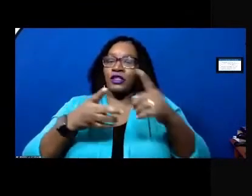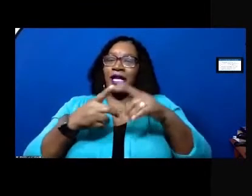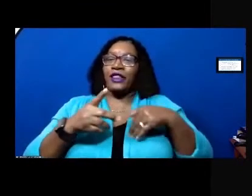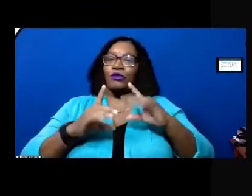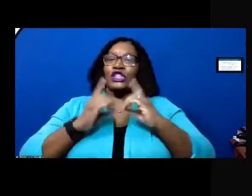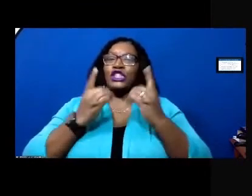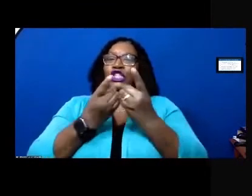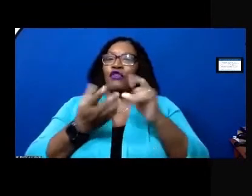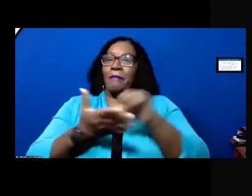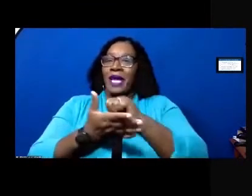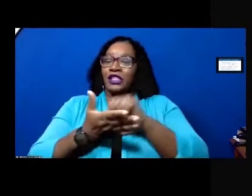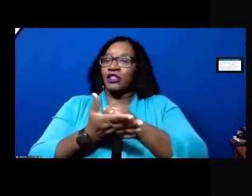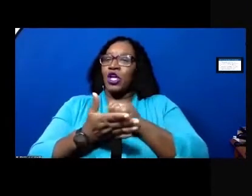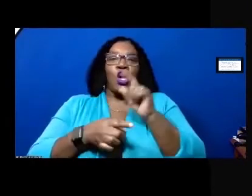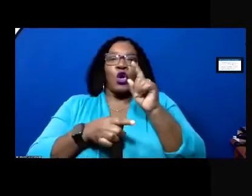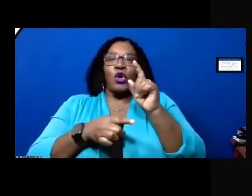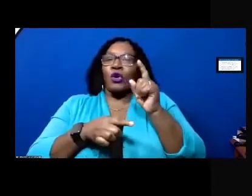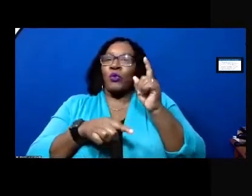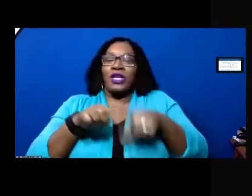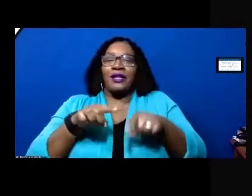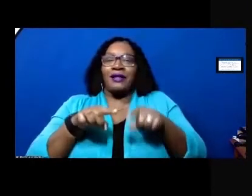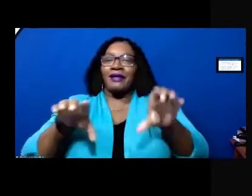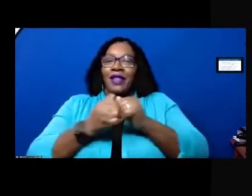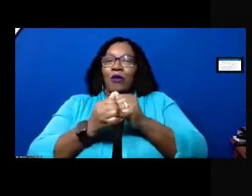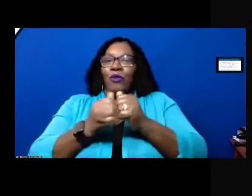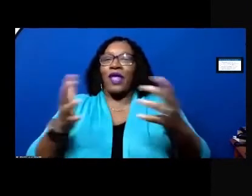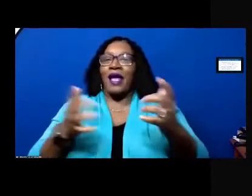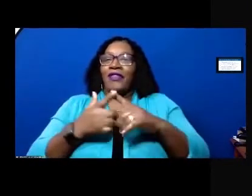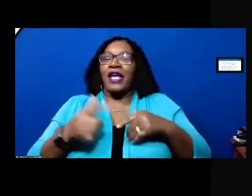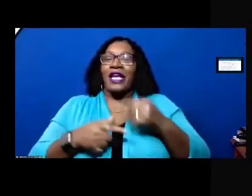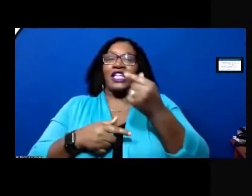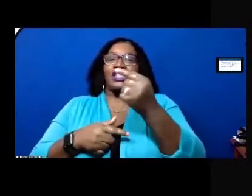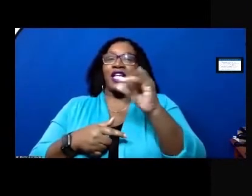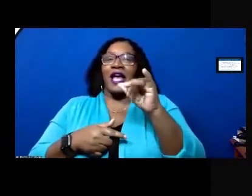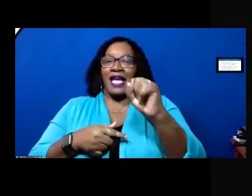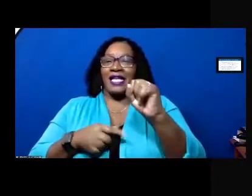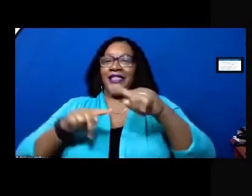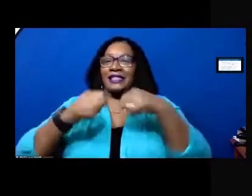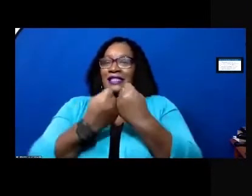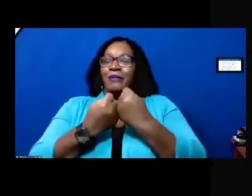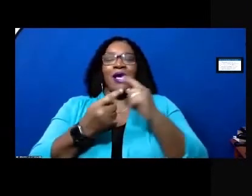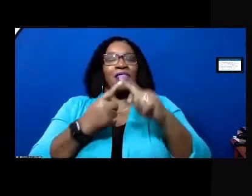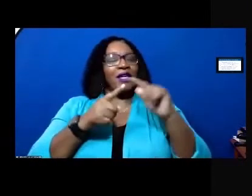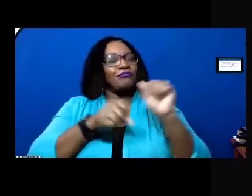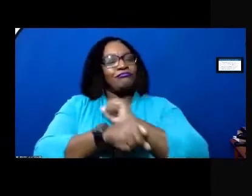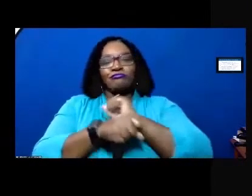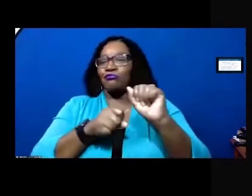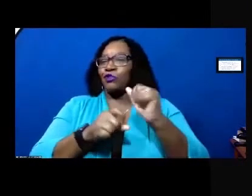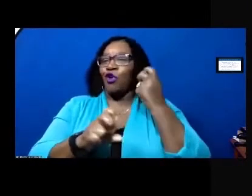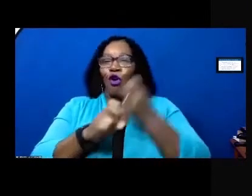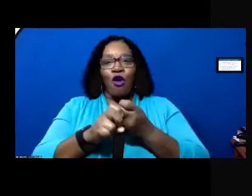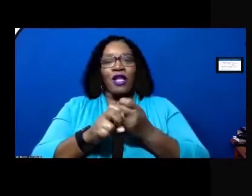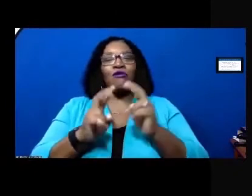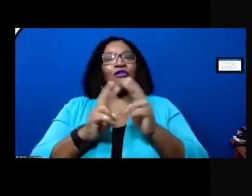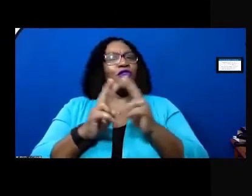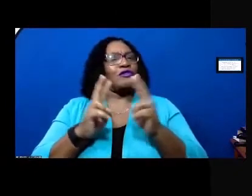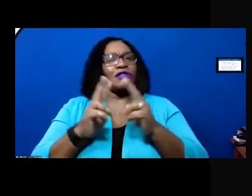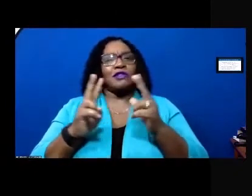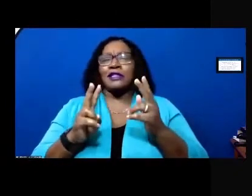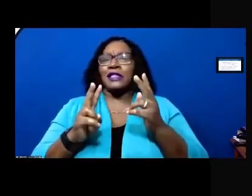pages we could not have done that without our amazing gis team um they worked really hard to and we're very